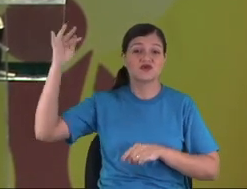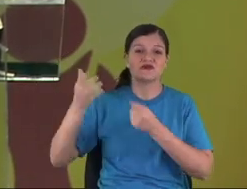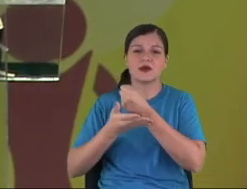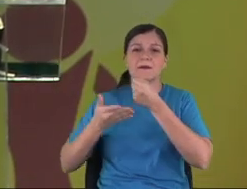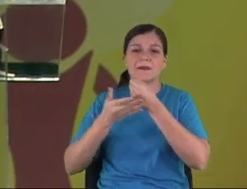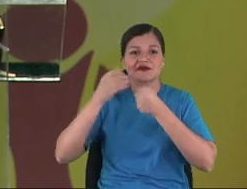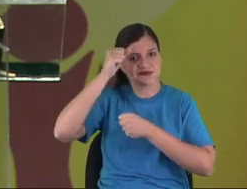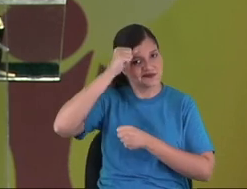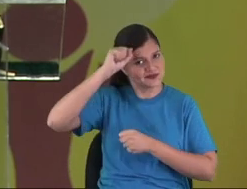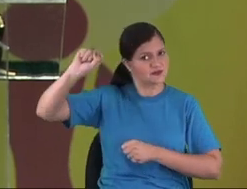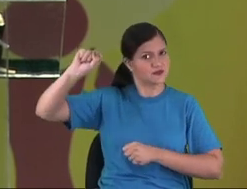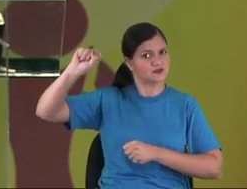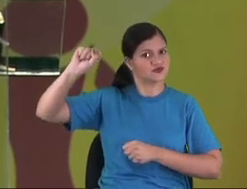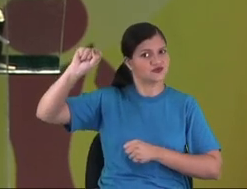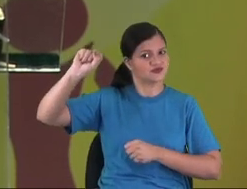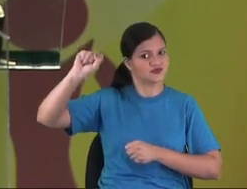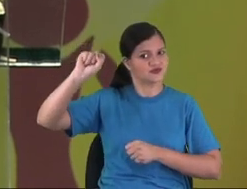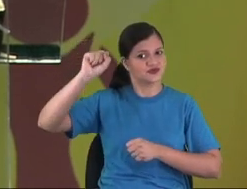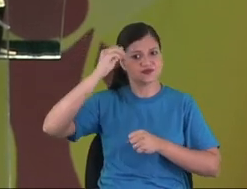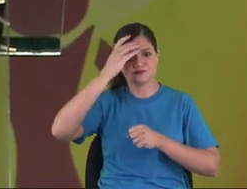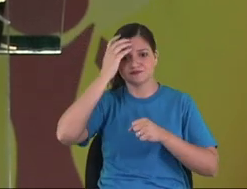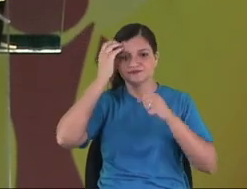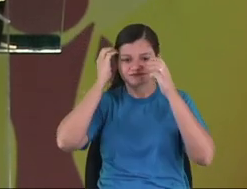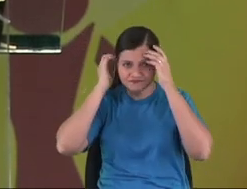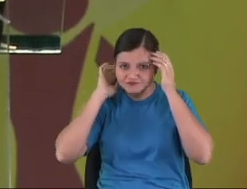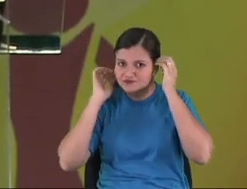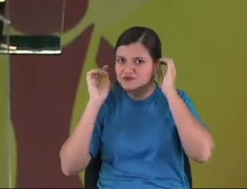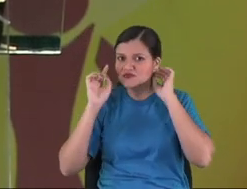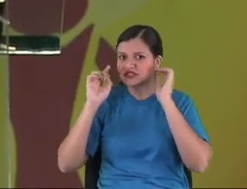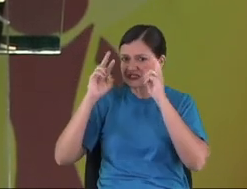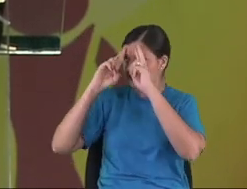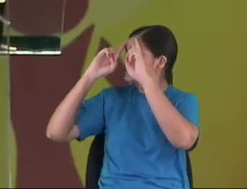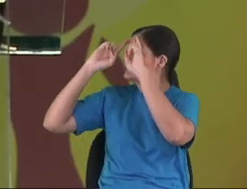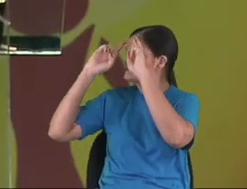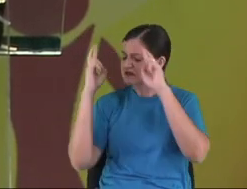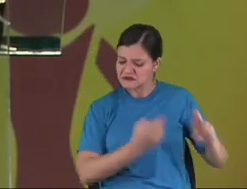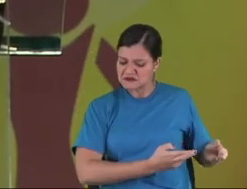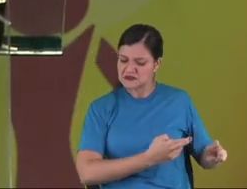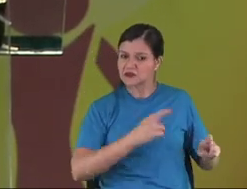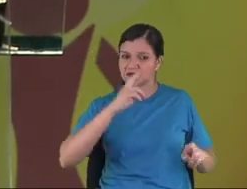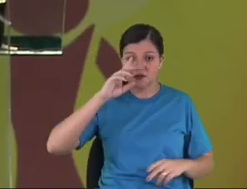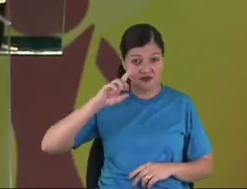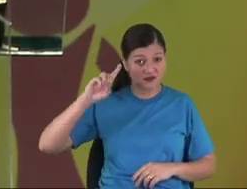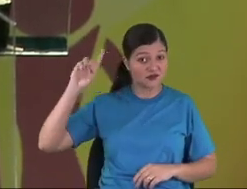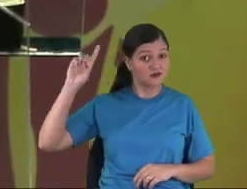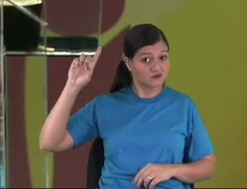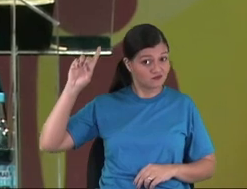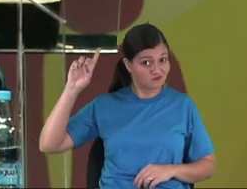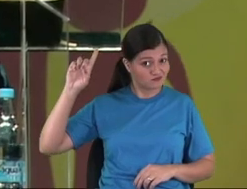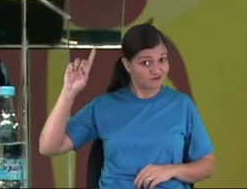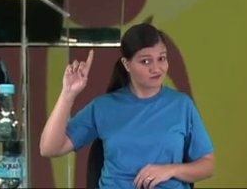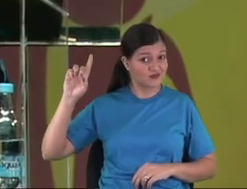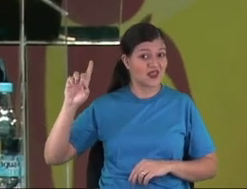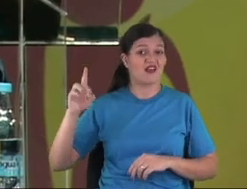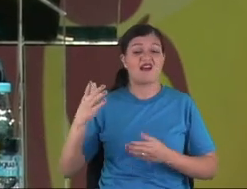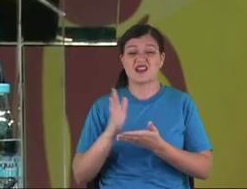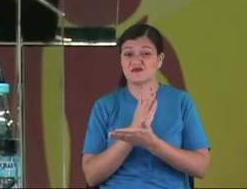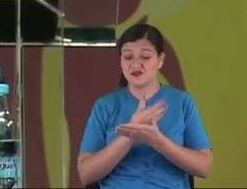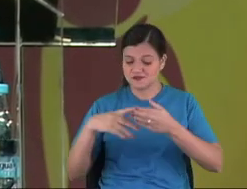to rebel, like with no God, to take God off of everything. With magic,